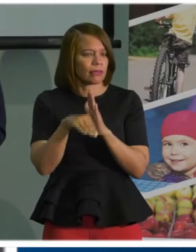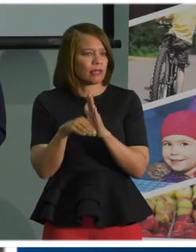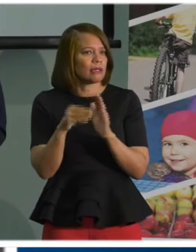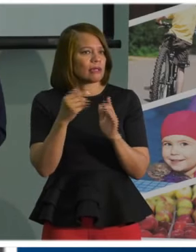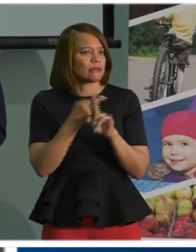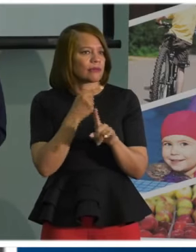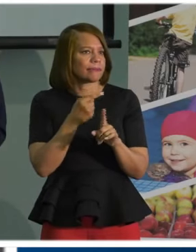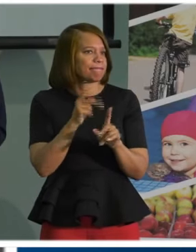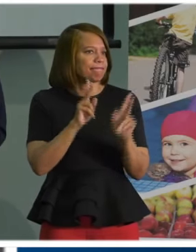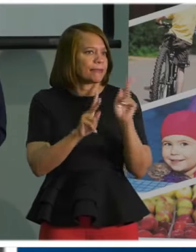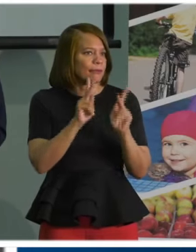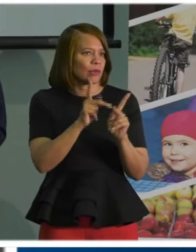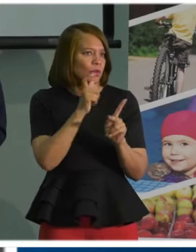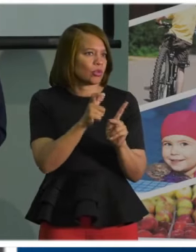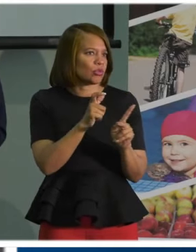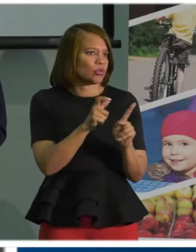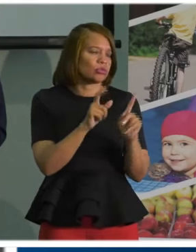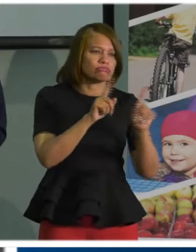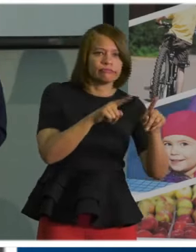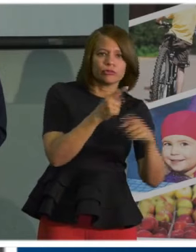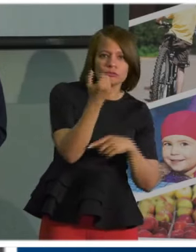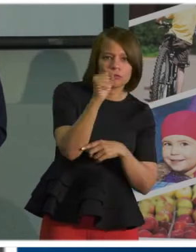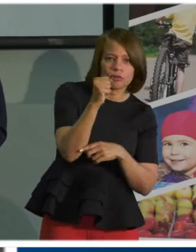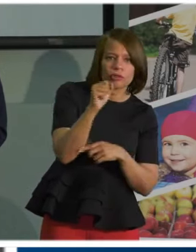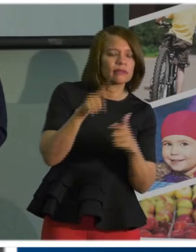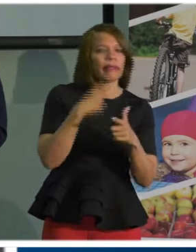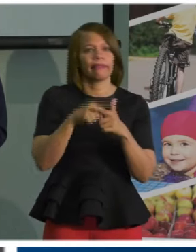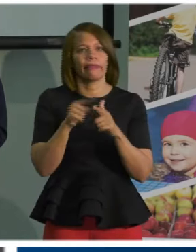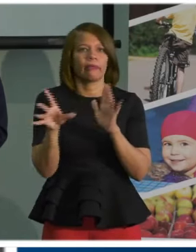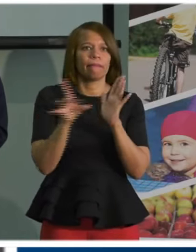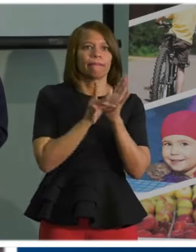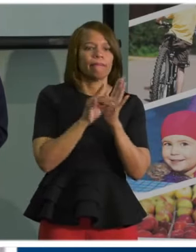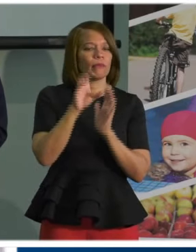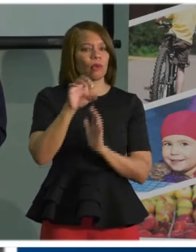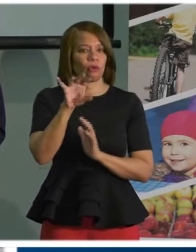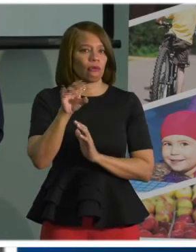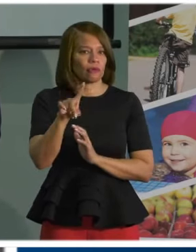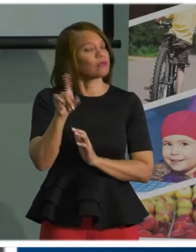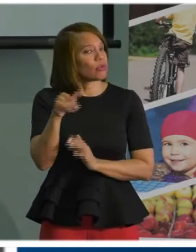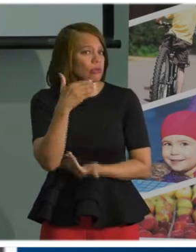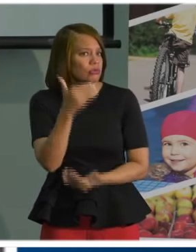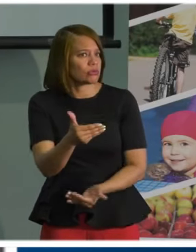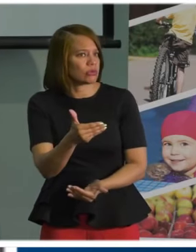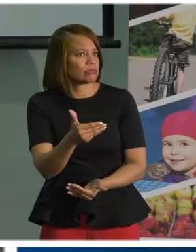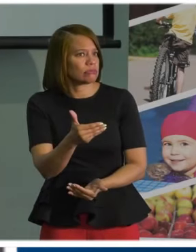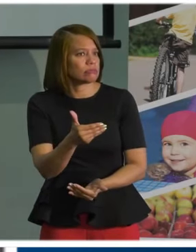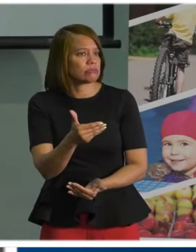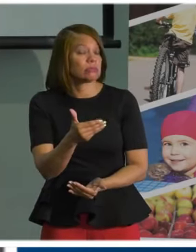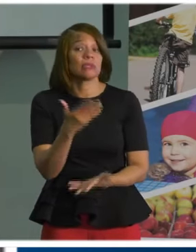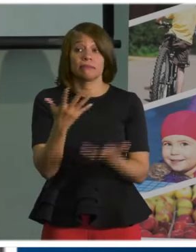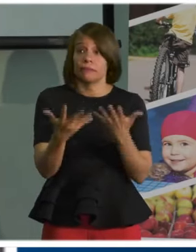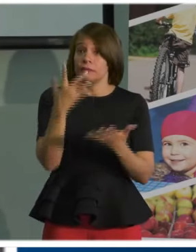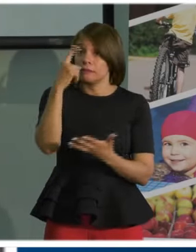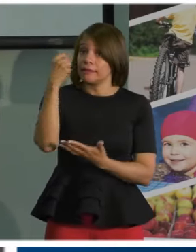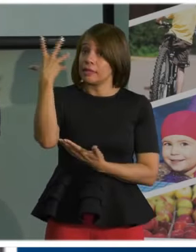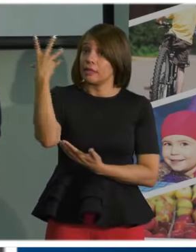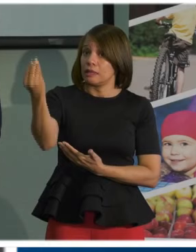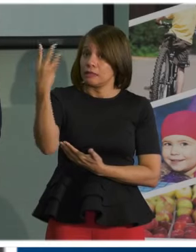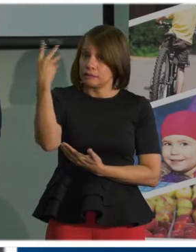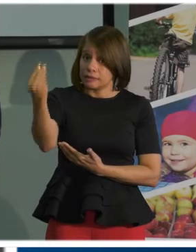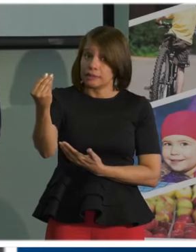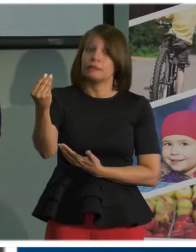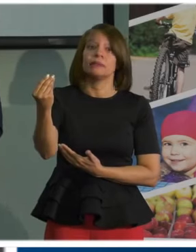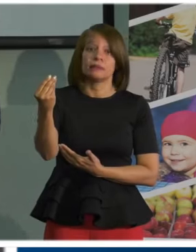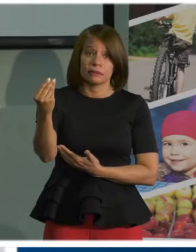a protest that they then got COVID. Um, so that's good, but likely has to do with the fact that they were outdoors. And so